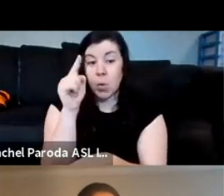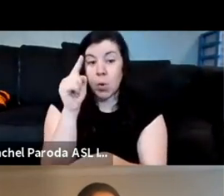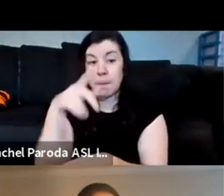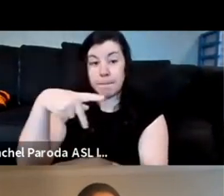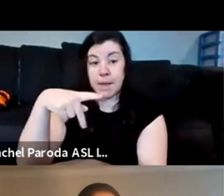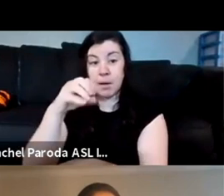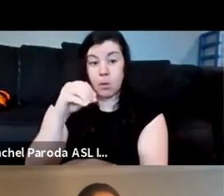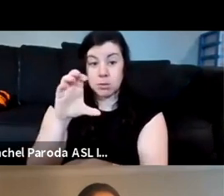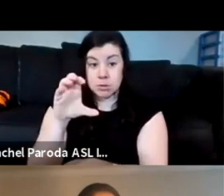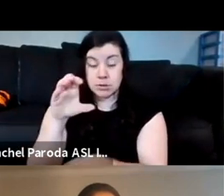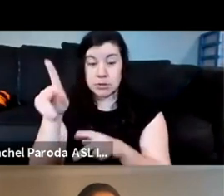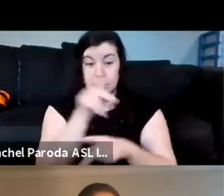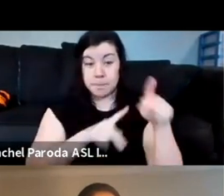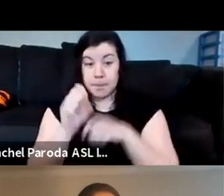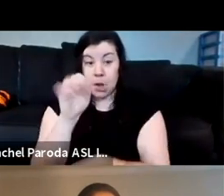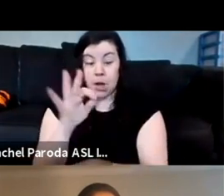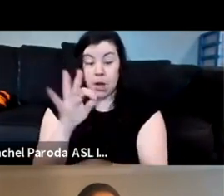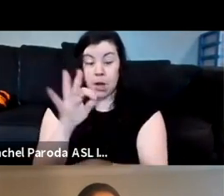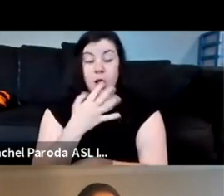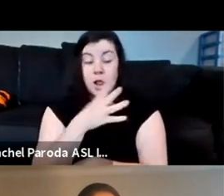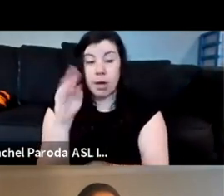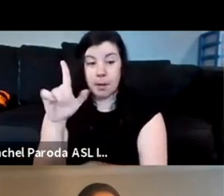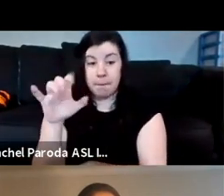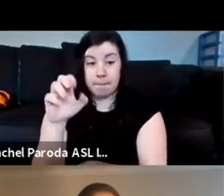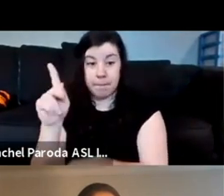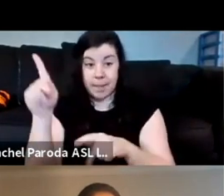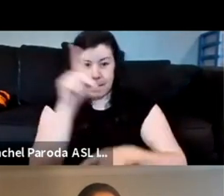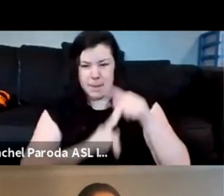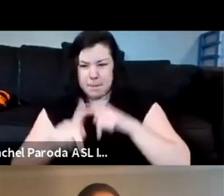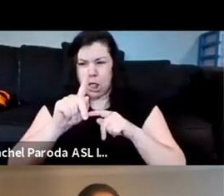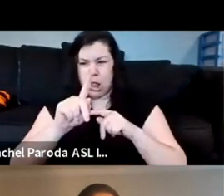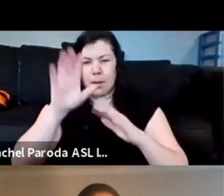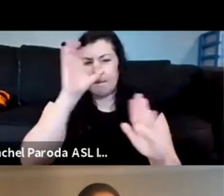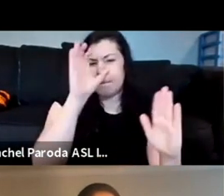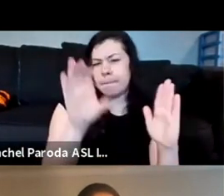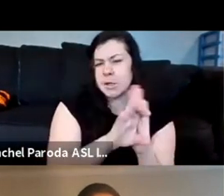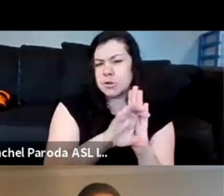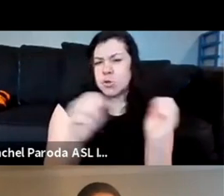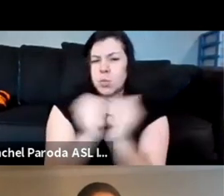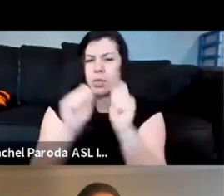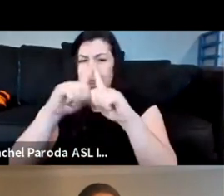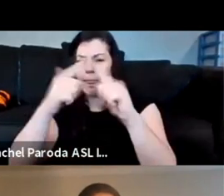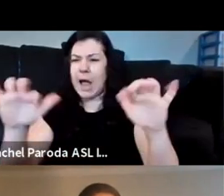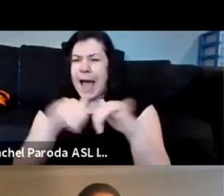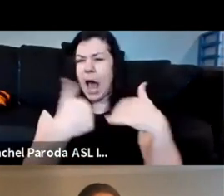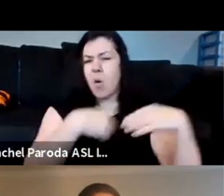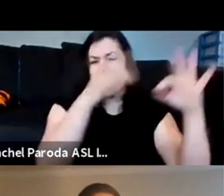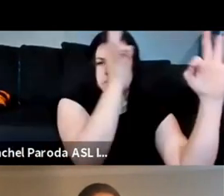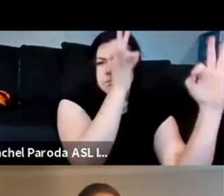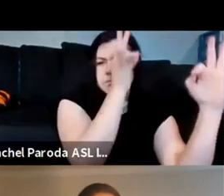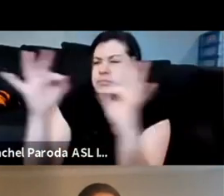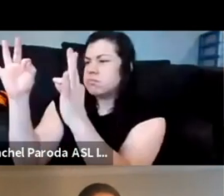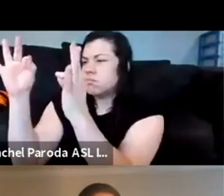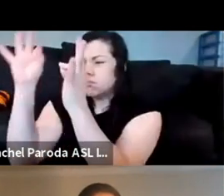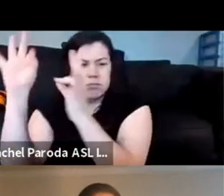people and then what is the language and image that i use together right so i do a tour where i